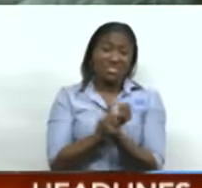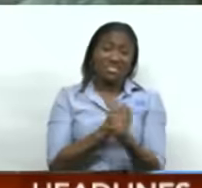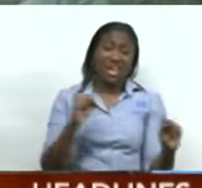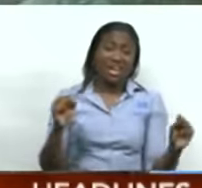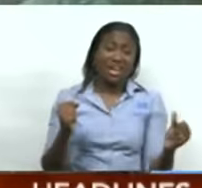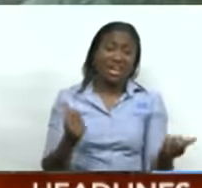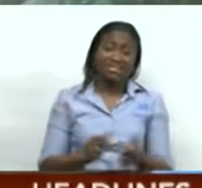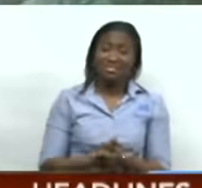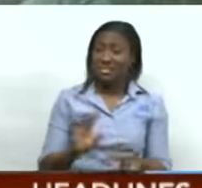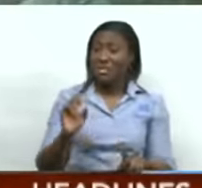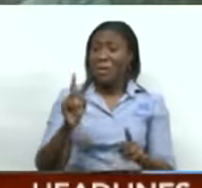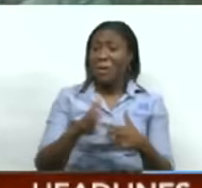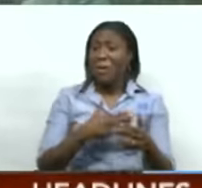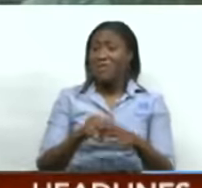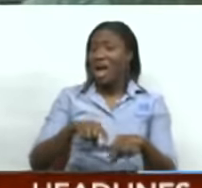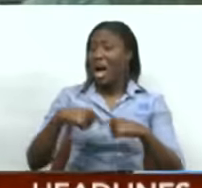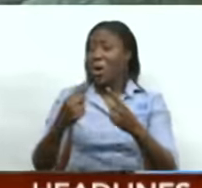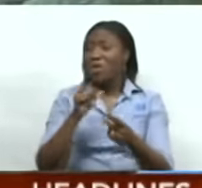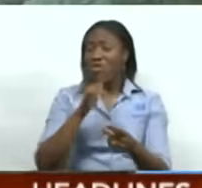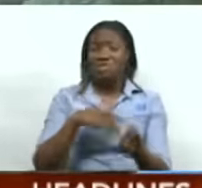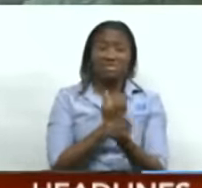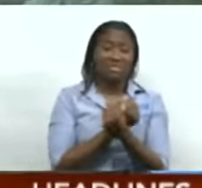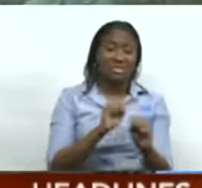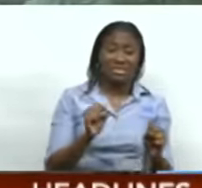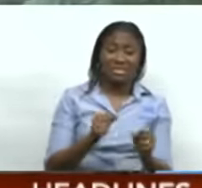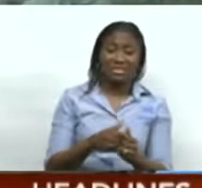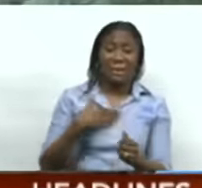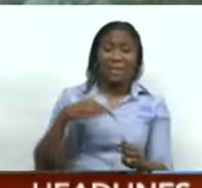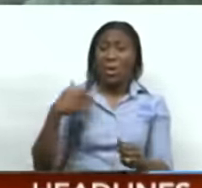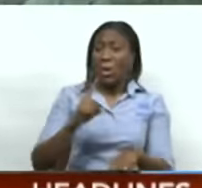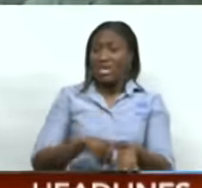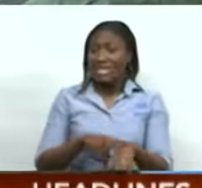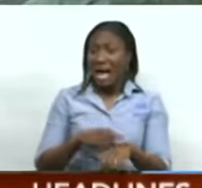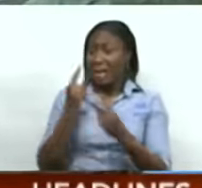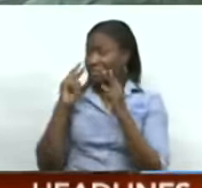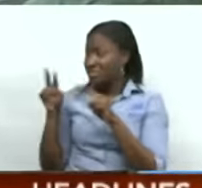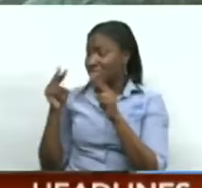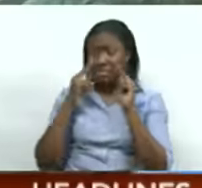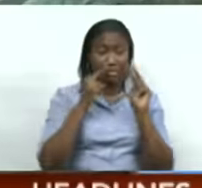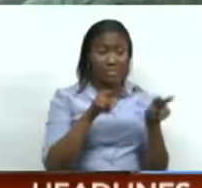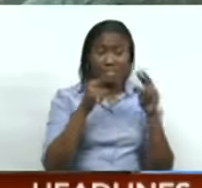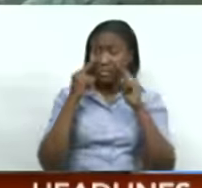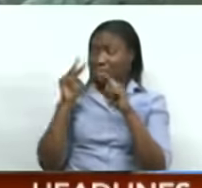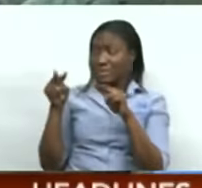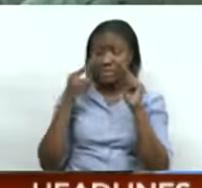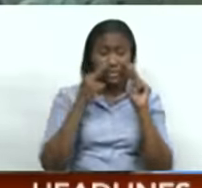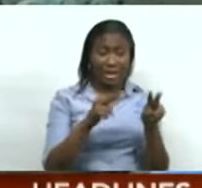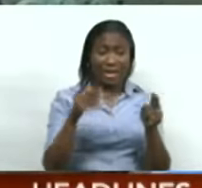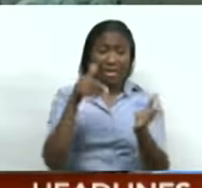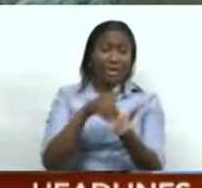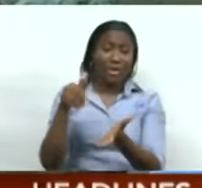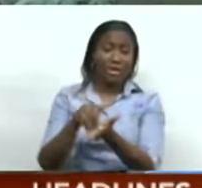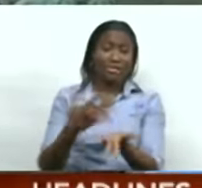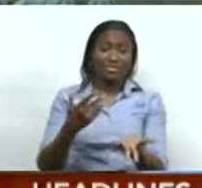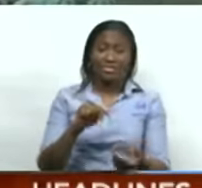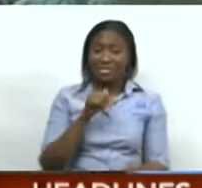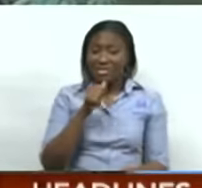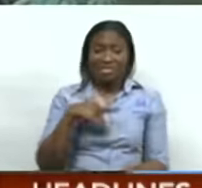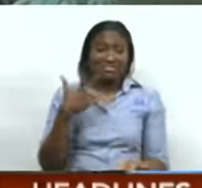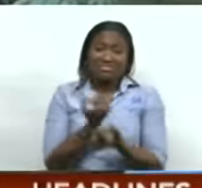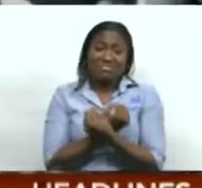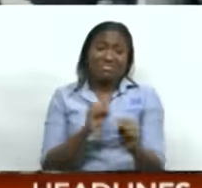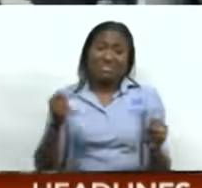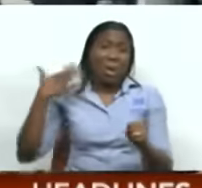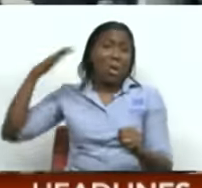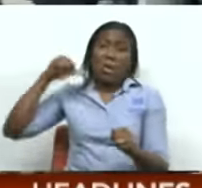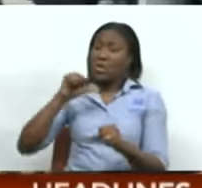safe wherever you go. You're always, like me, I always have to be looking left and right, you know. In the 60s, it wasn't